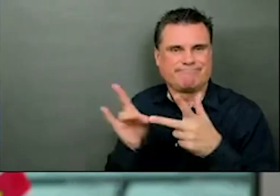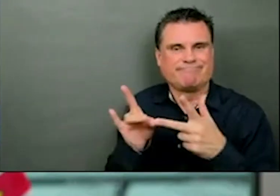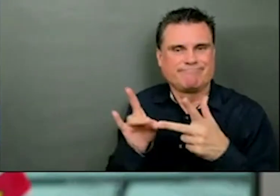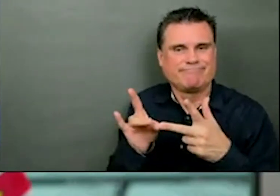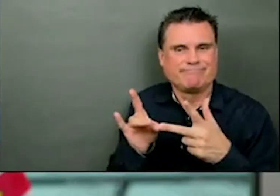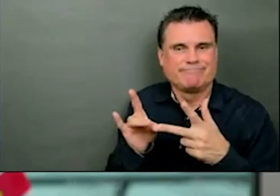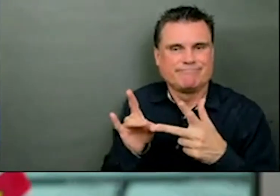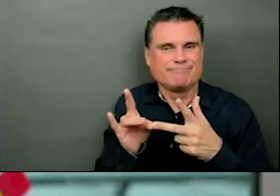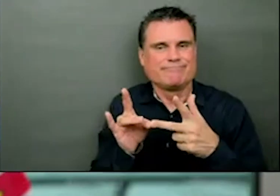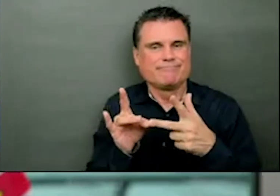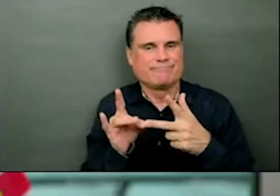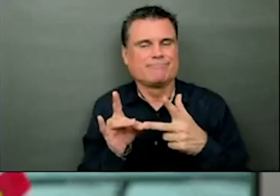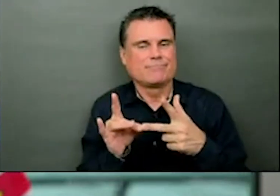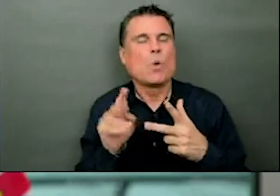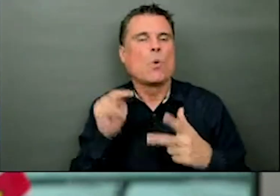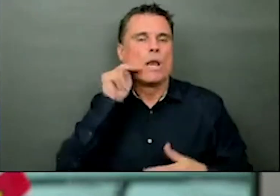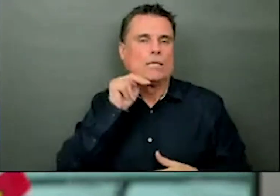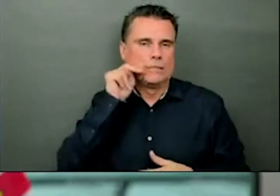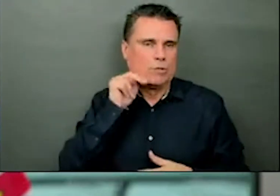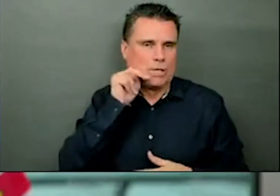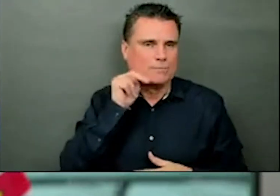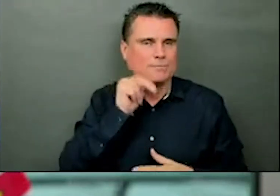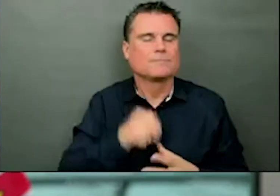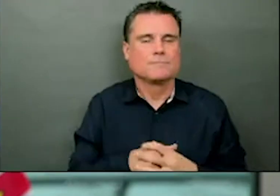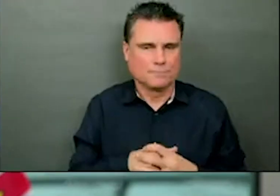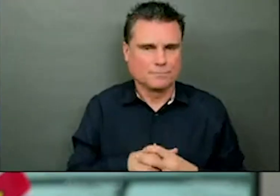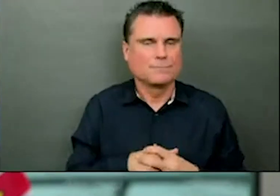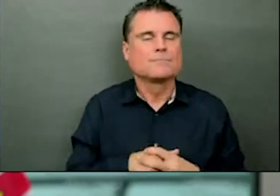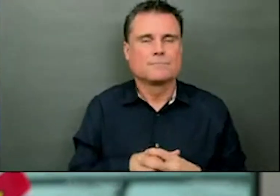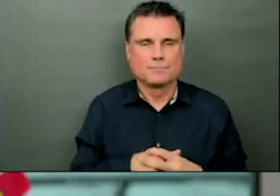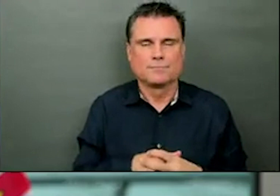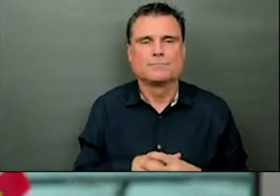Thank you. And the next question comes from Binder Sajan, CTV.